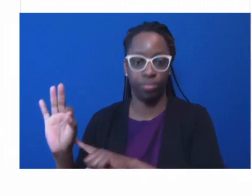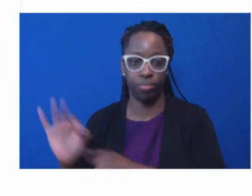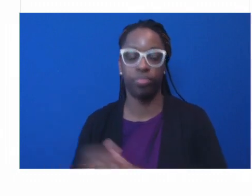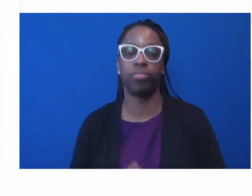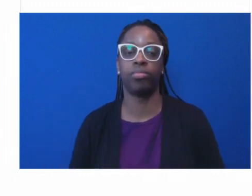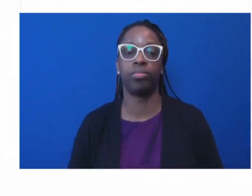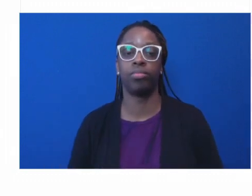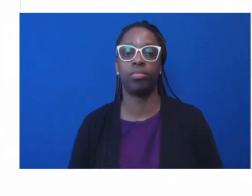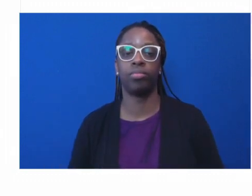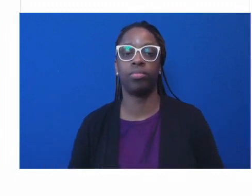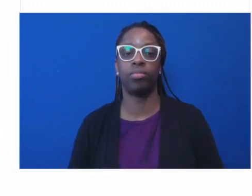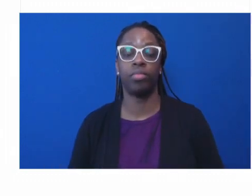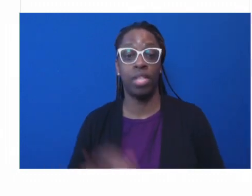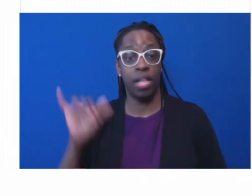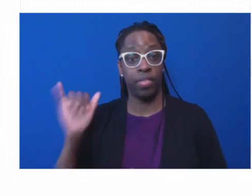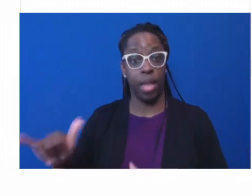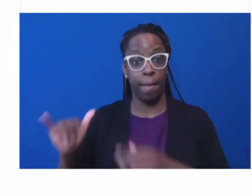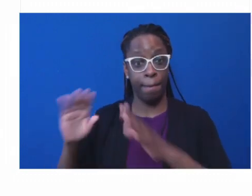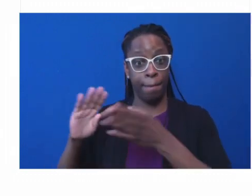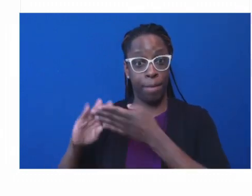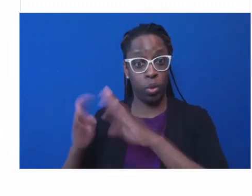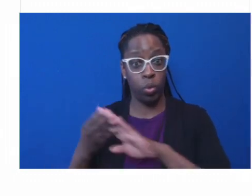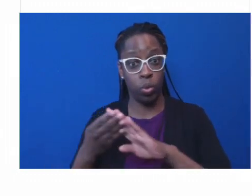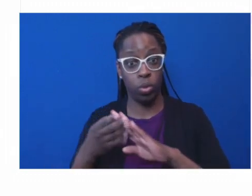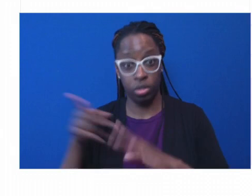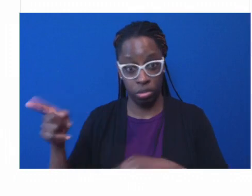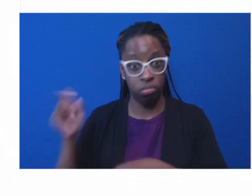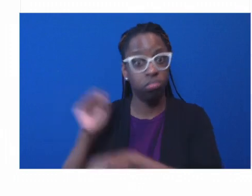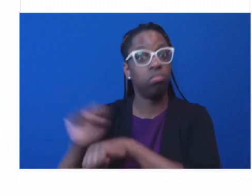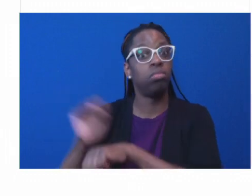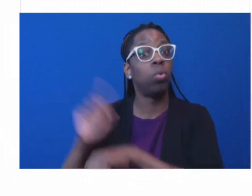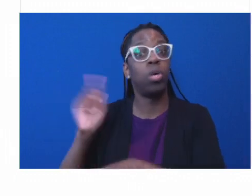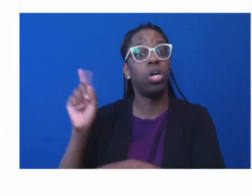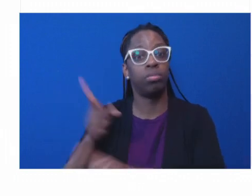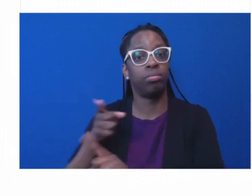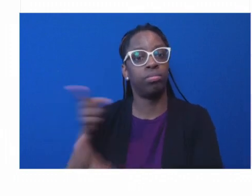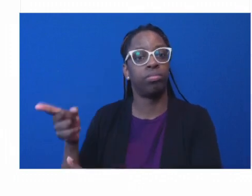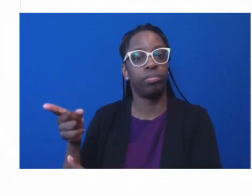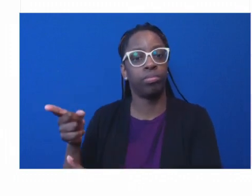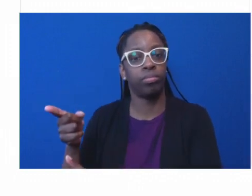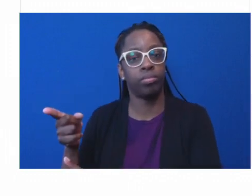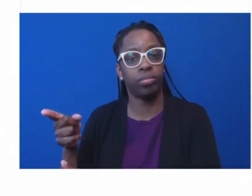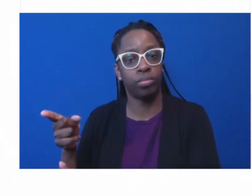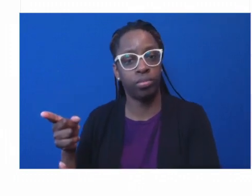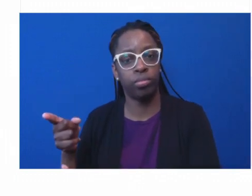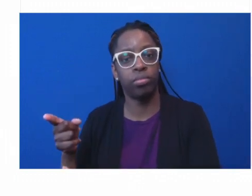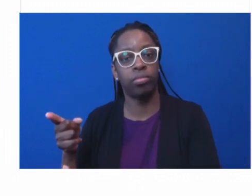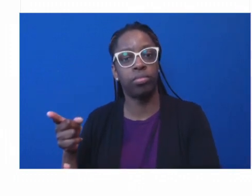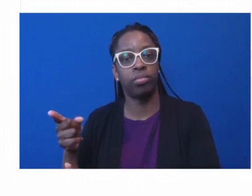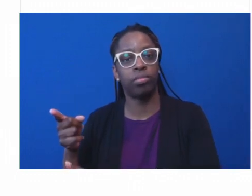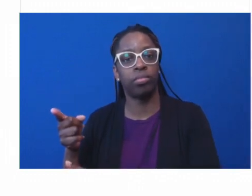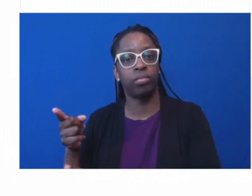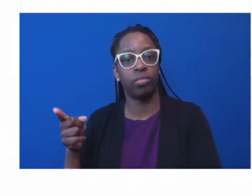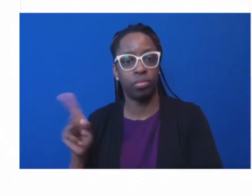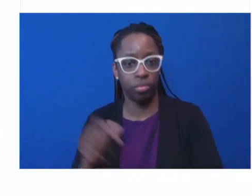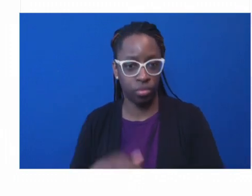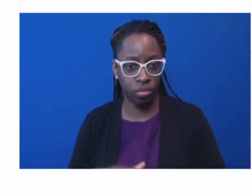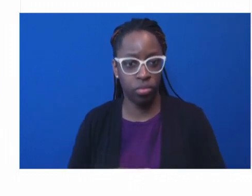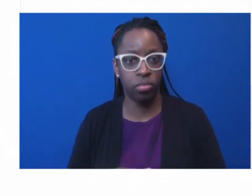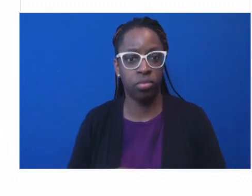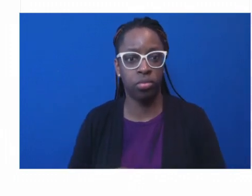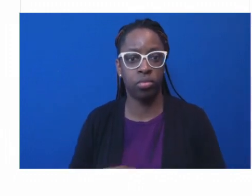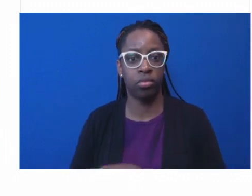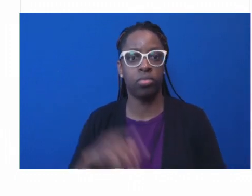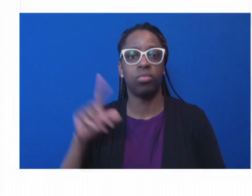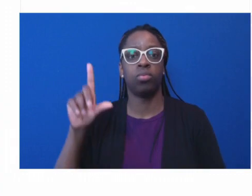,000 and it's 29 plus grassroots organizations rose up to save themselves. Where infections among those. Where in the